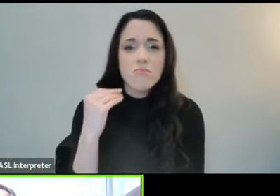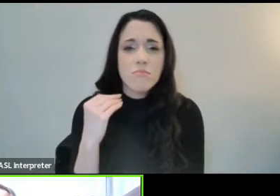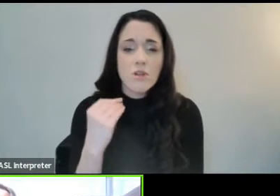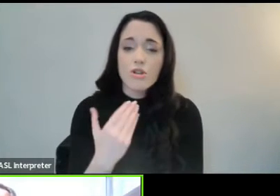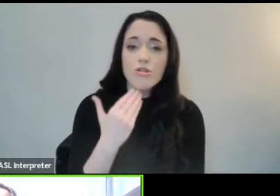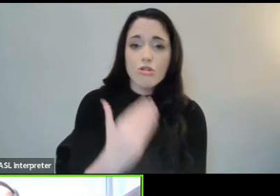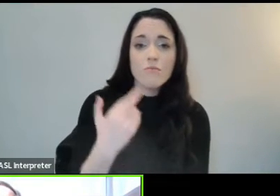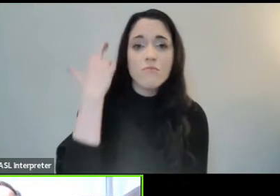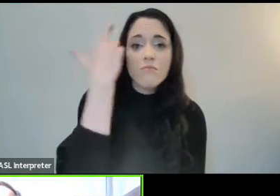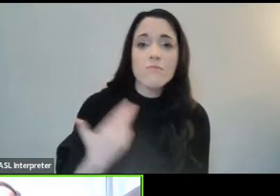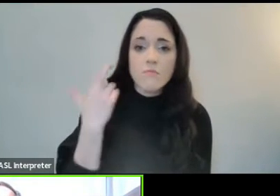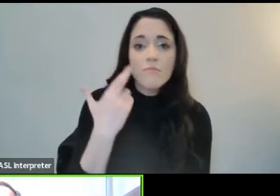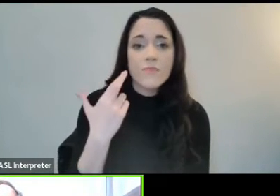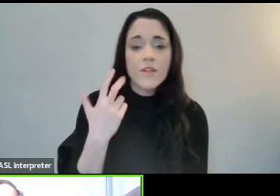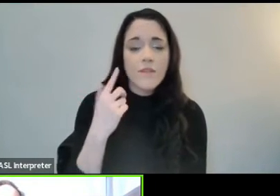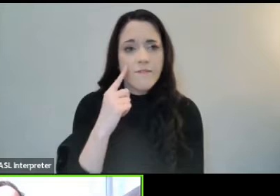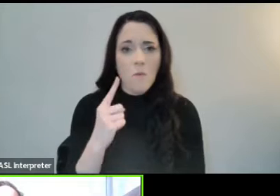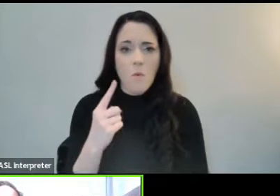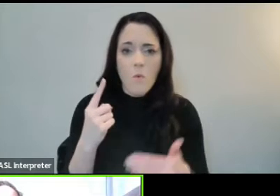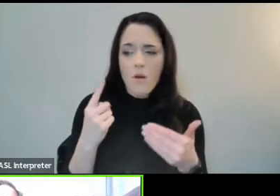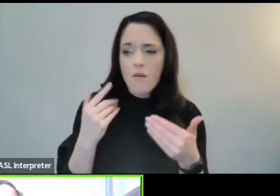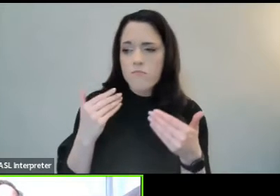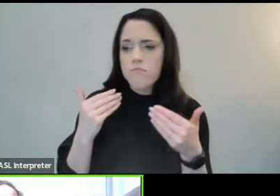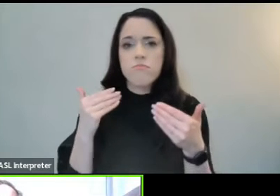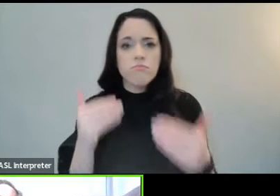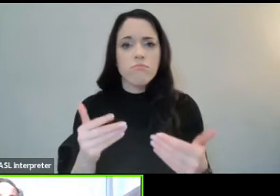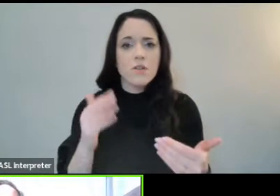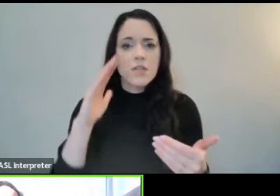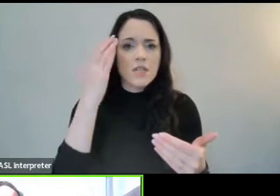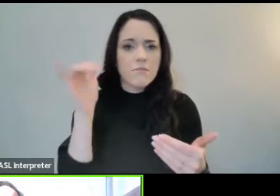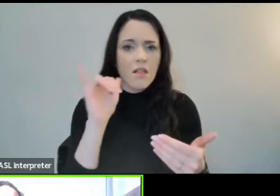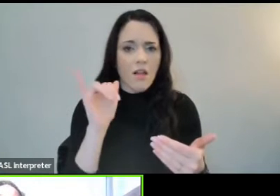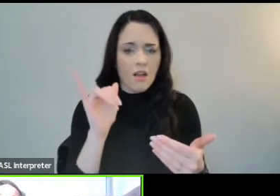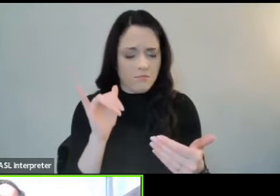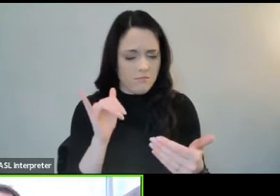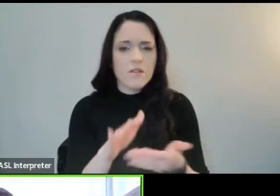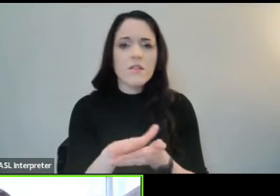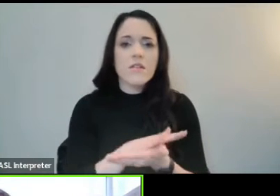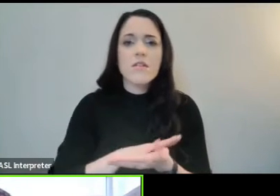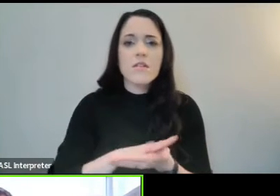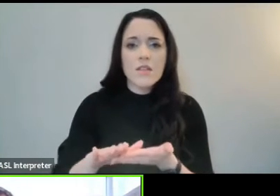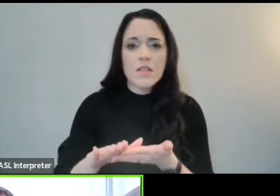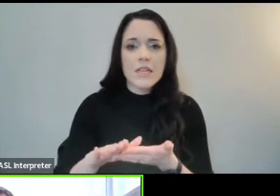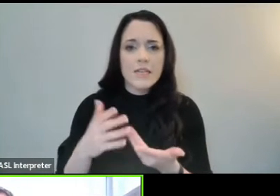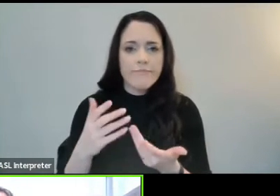reasons for exercising what seems a clean, direct resentment.